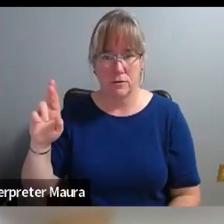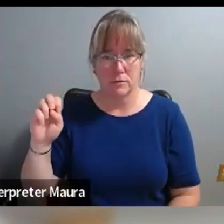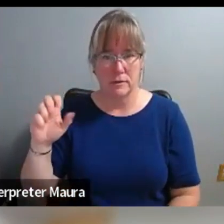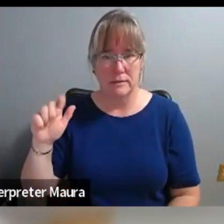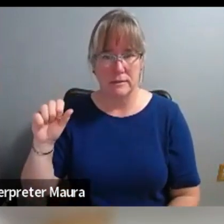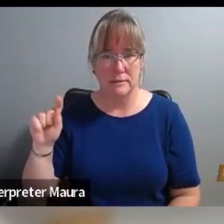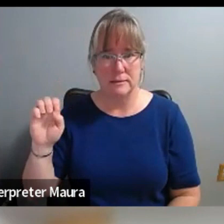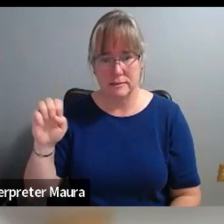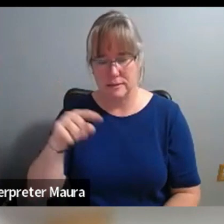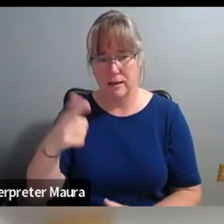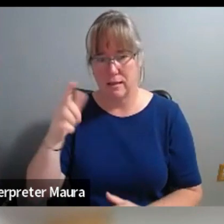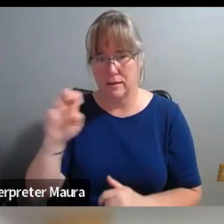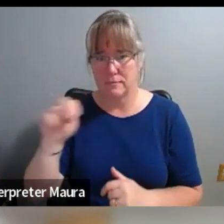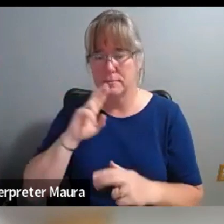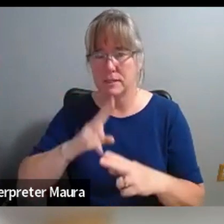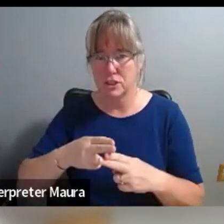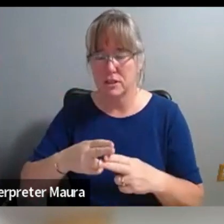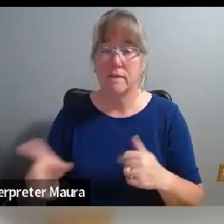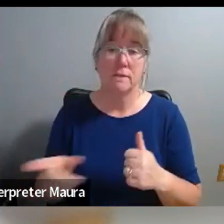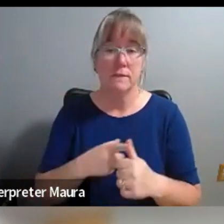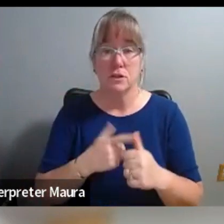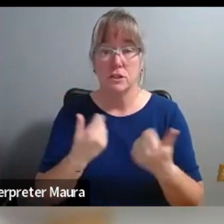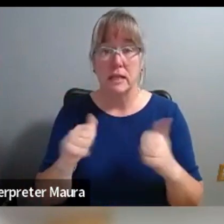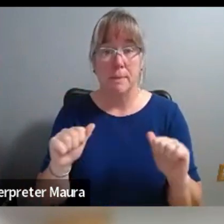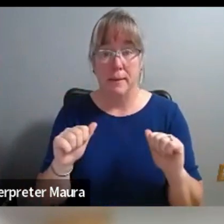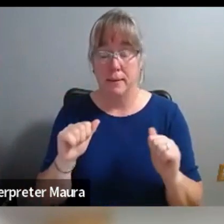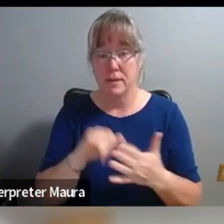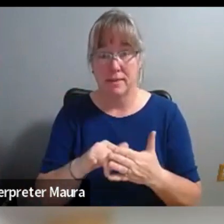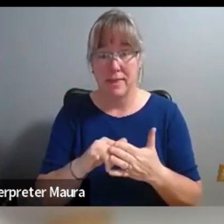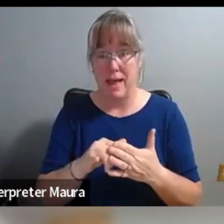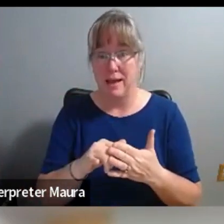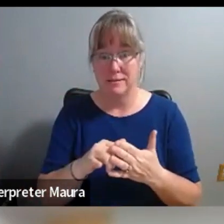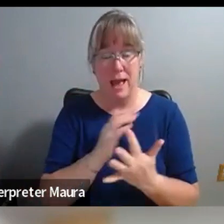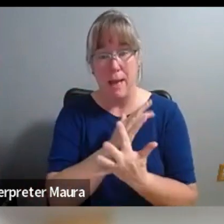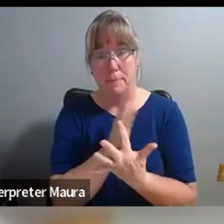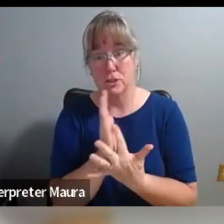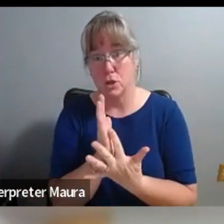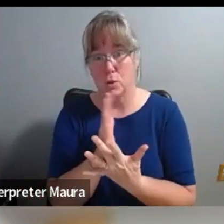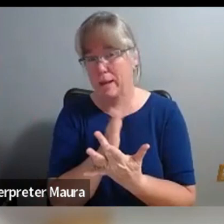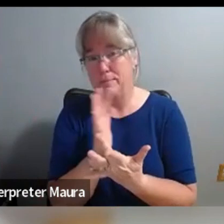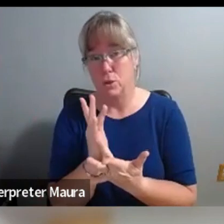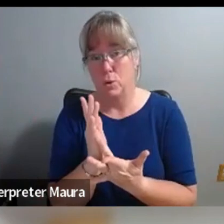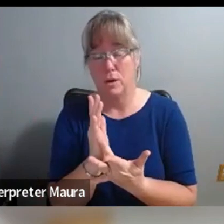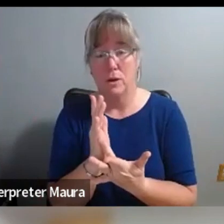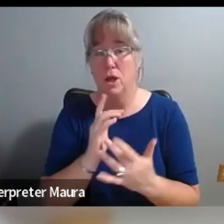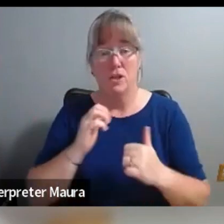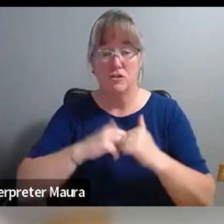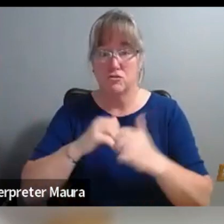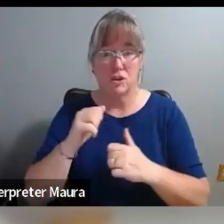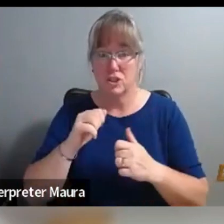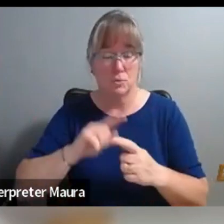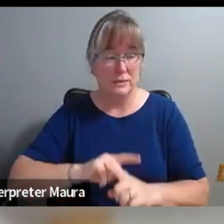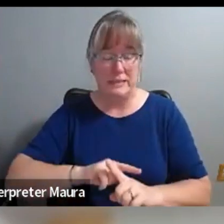um, the first pass of that episode was structured entirely differently. And it really